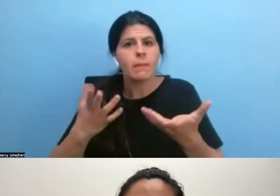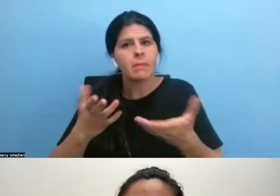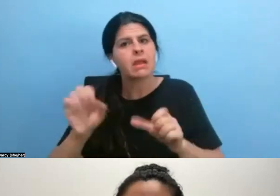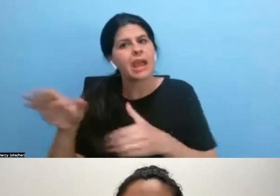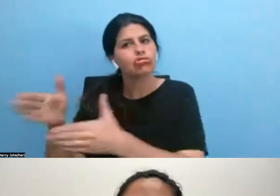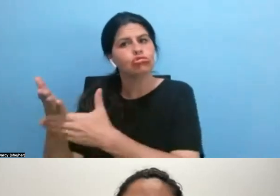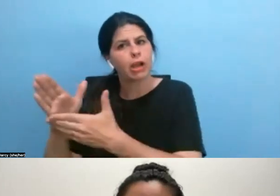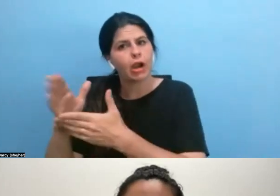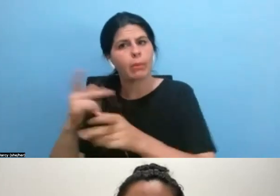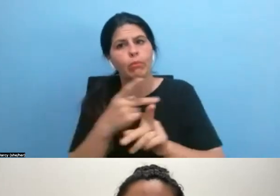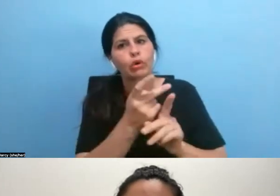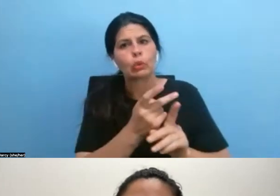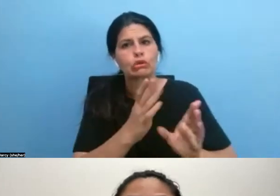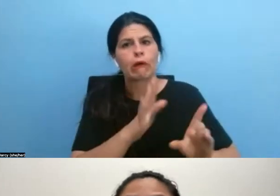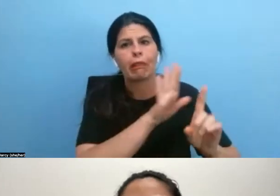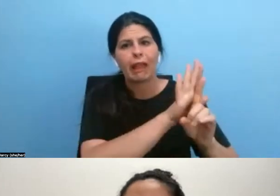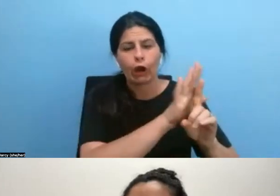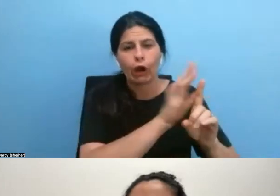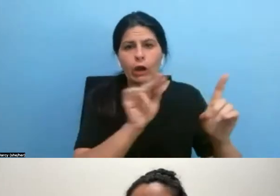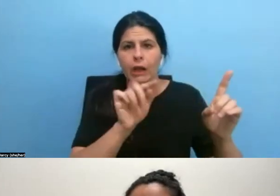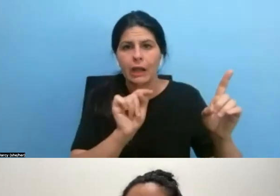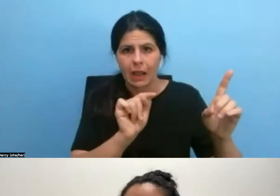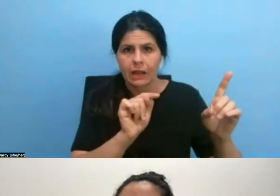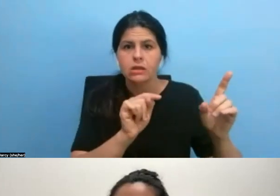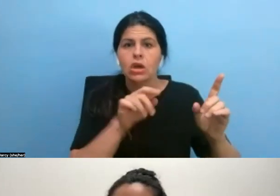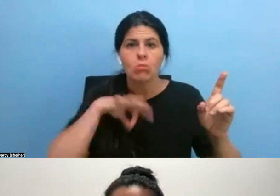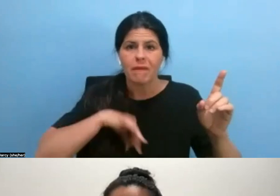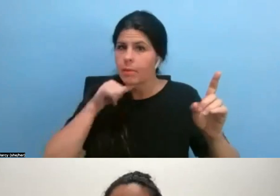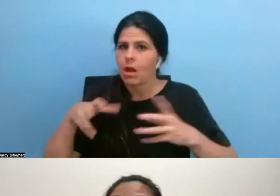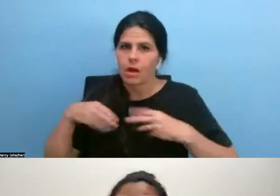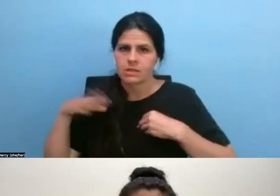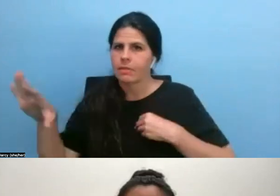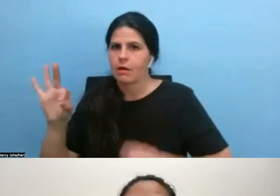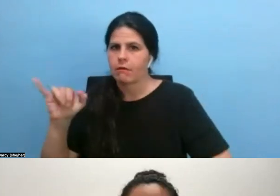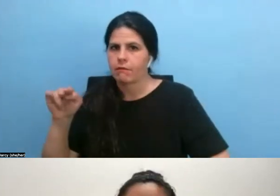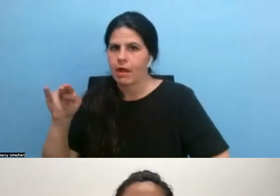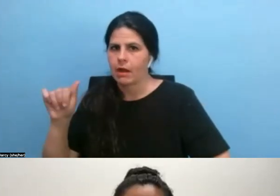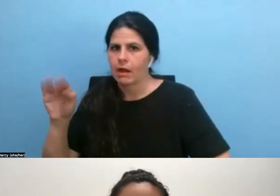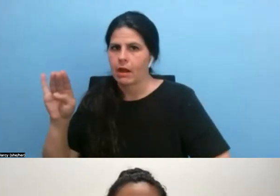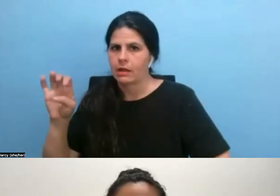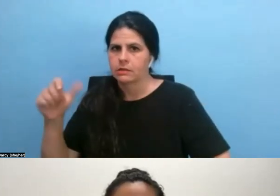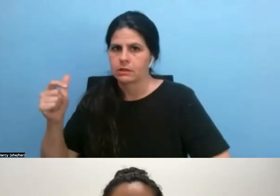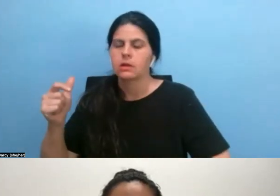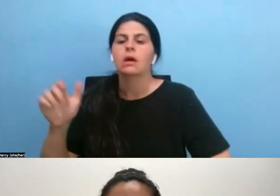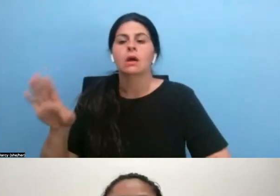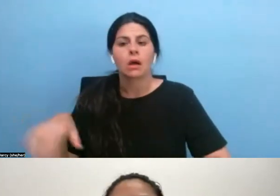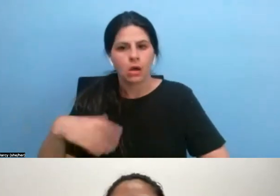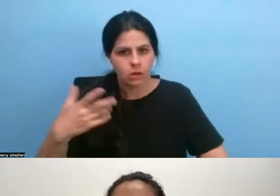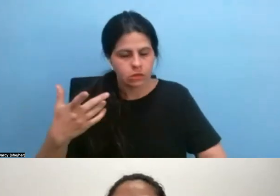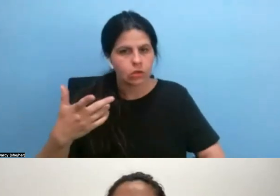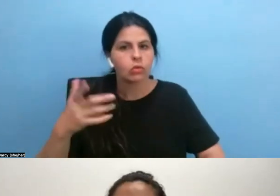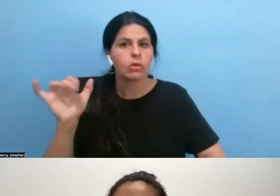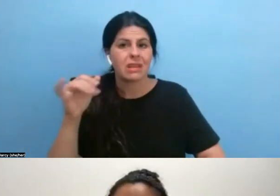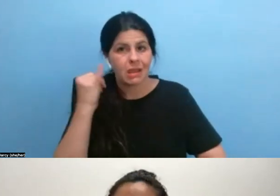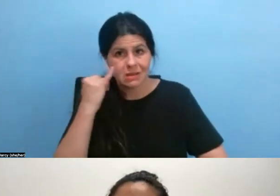but to not accept their financing? I only bring this question up because the idea of also paying protagonist has become